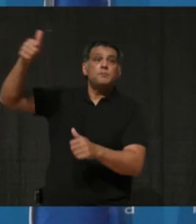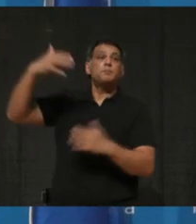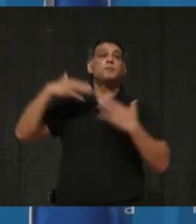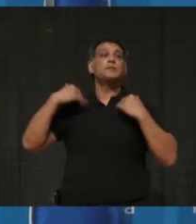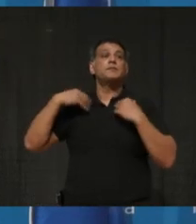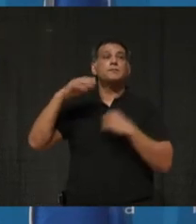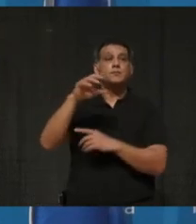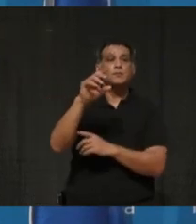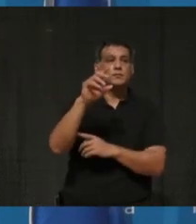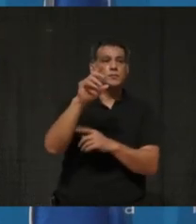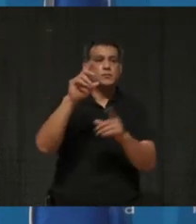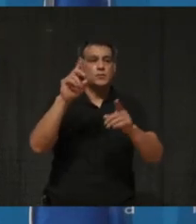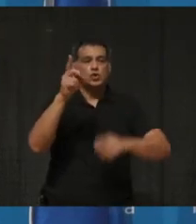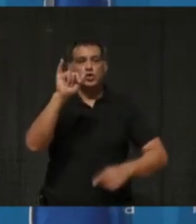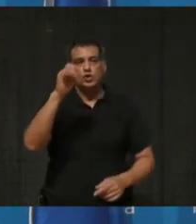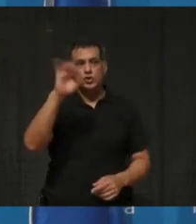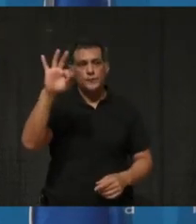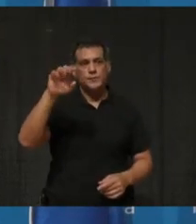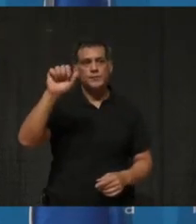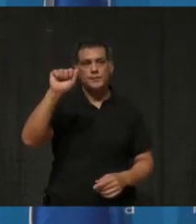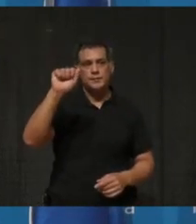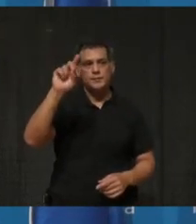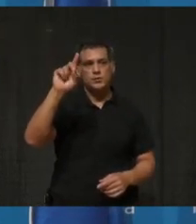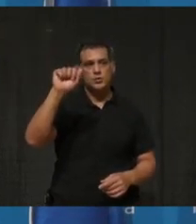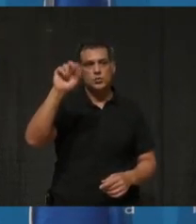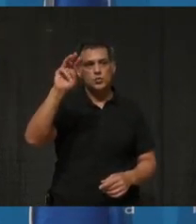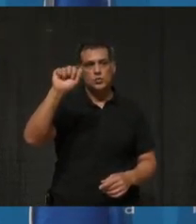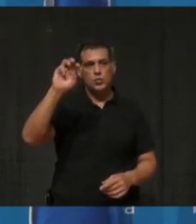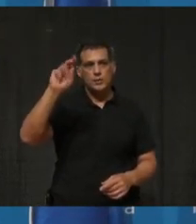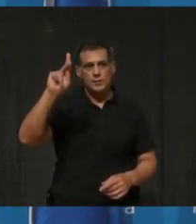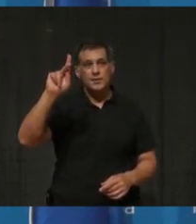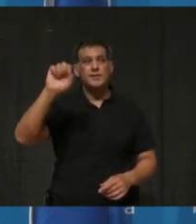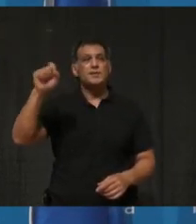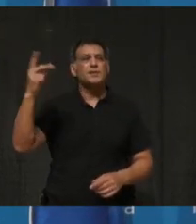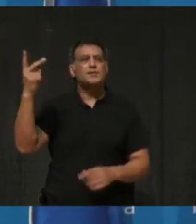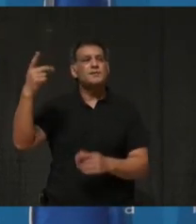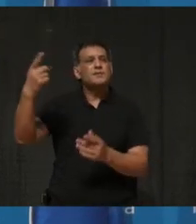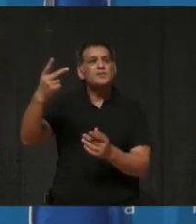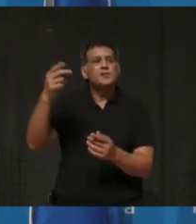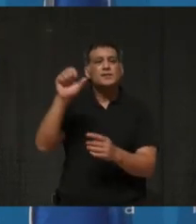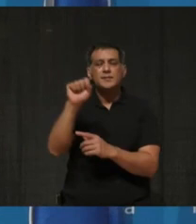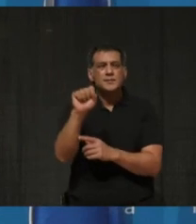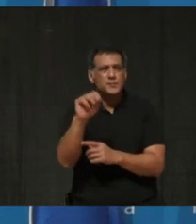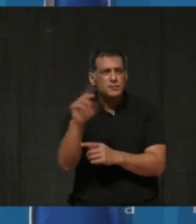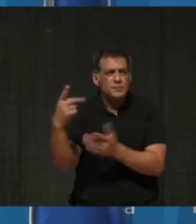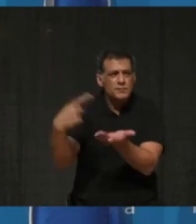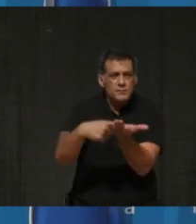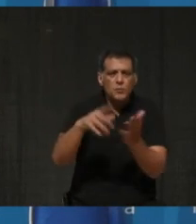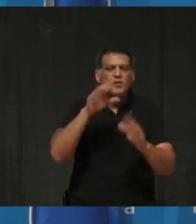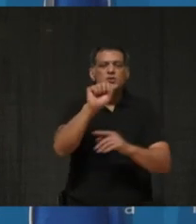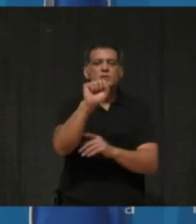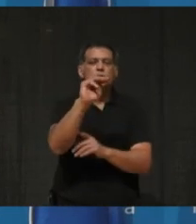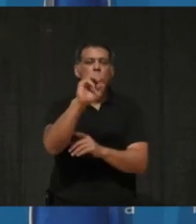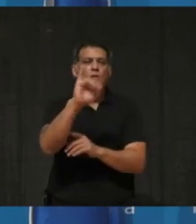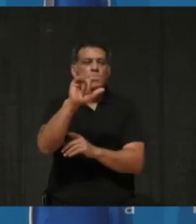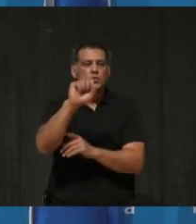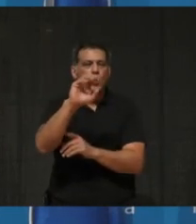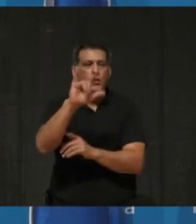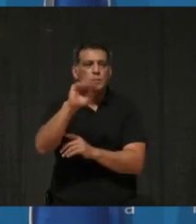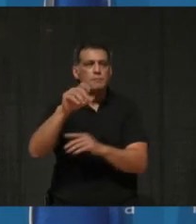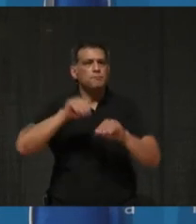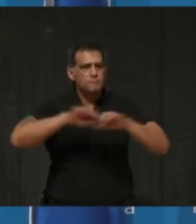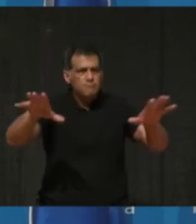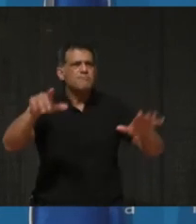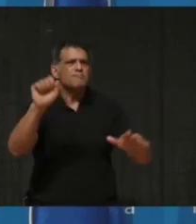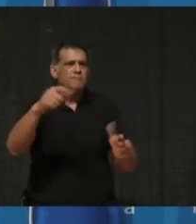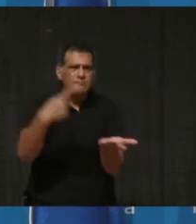Andrews about this today because of some of the questions raised on social media and they assure me that they are supporting the Public Health